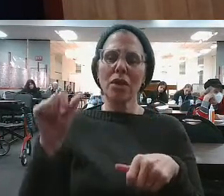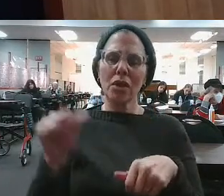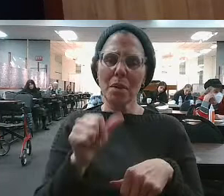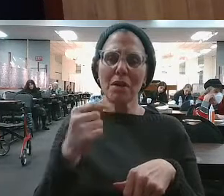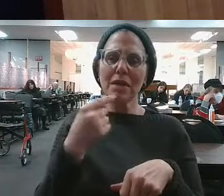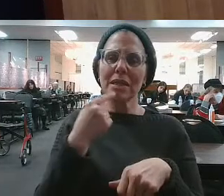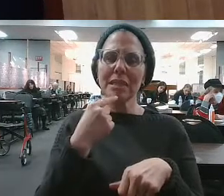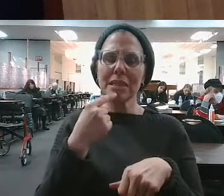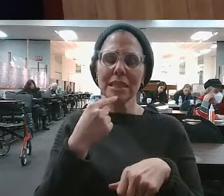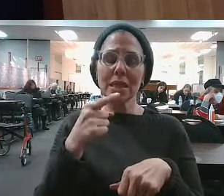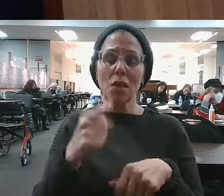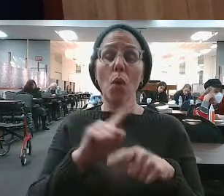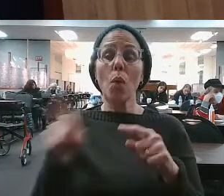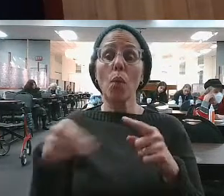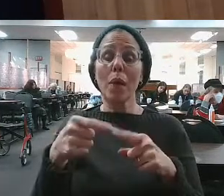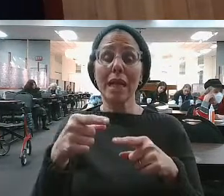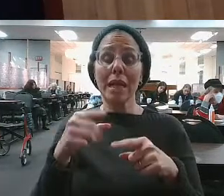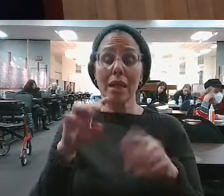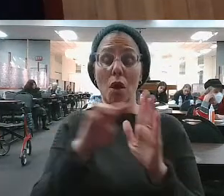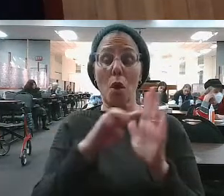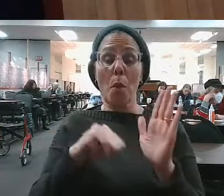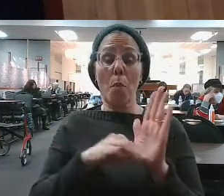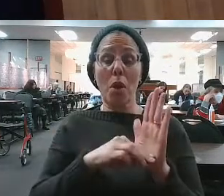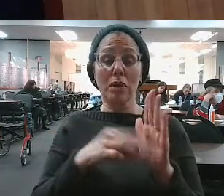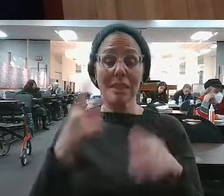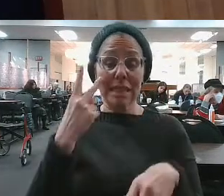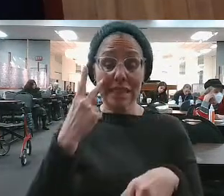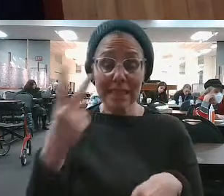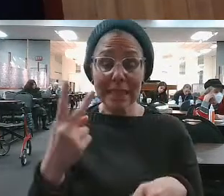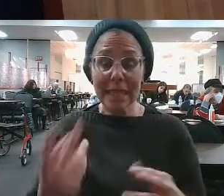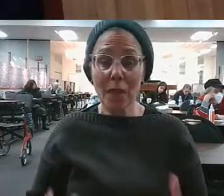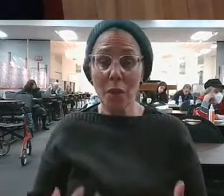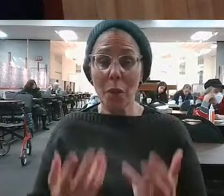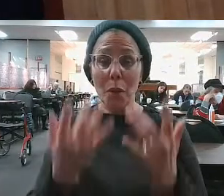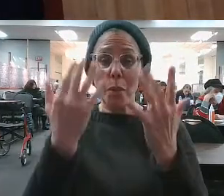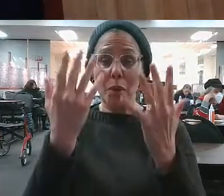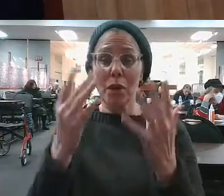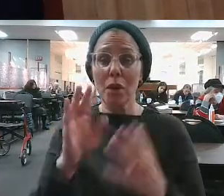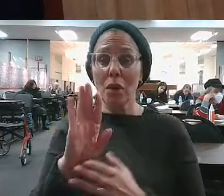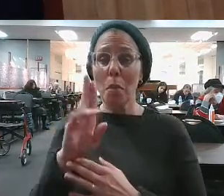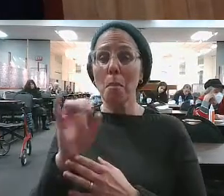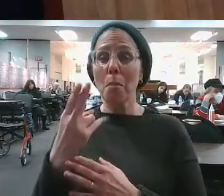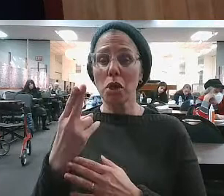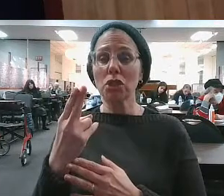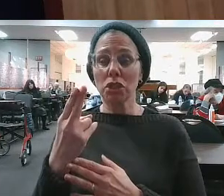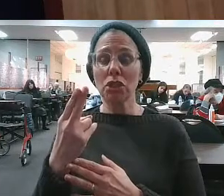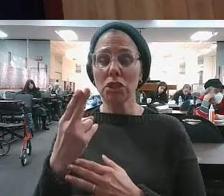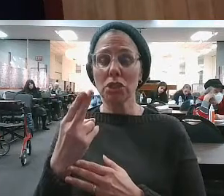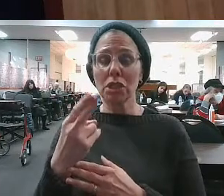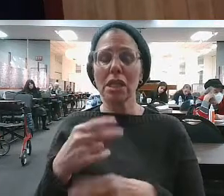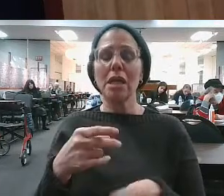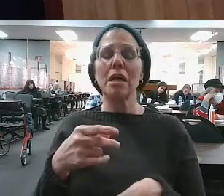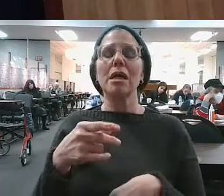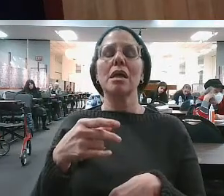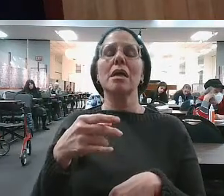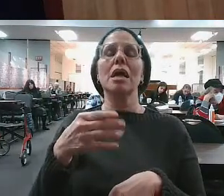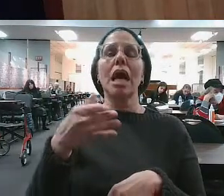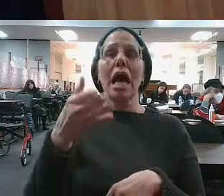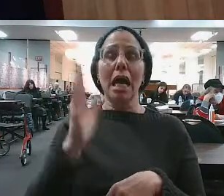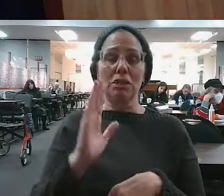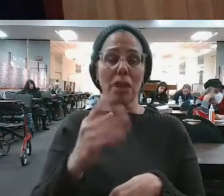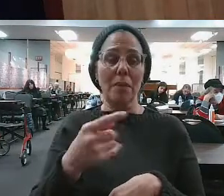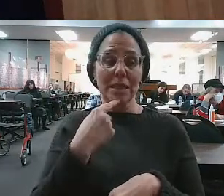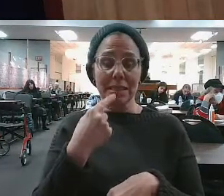The Gemara says that by the burning bush, when Hashem tells Moshe, you're supposed to be the leader, and Moshe said no. Okay, the first